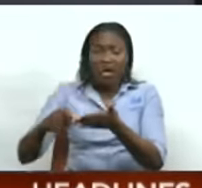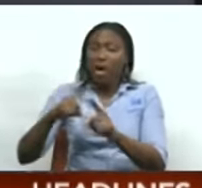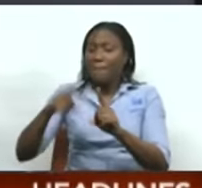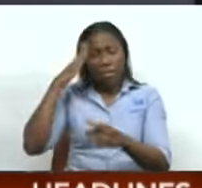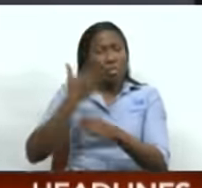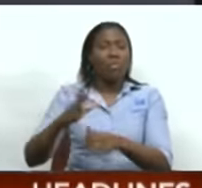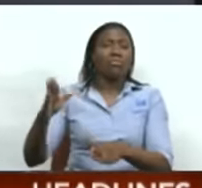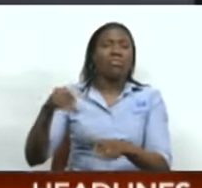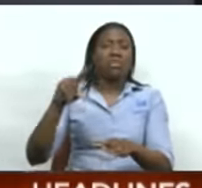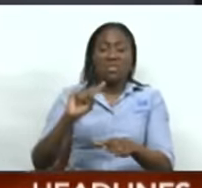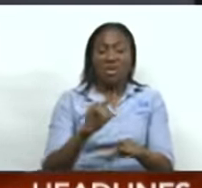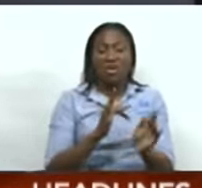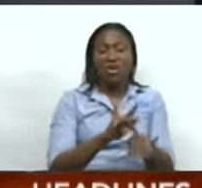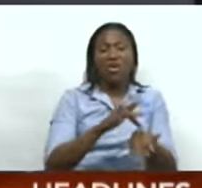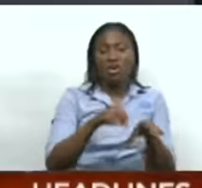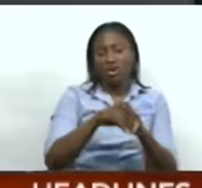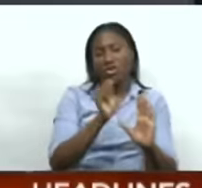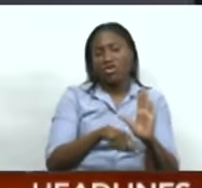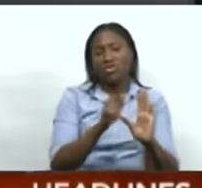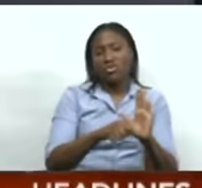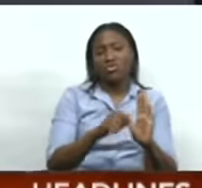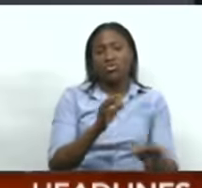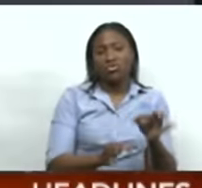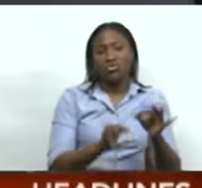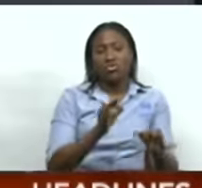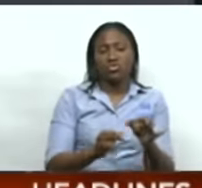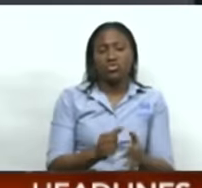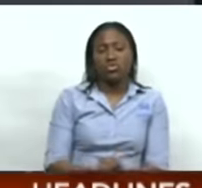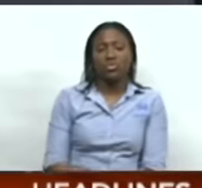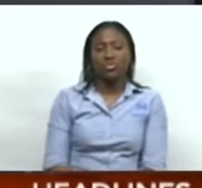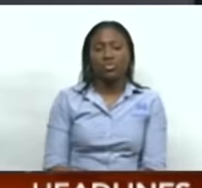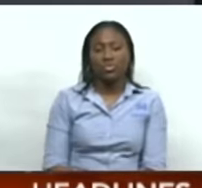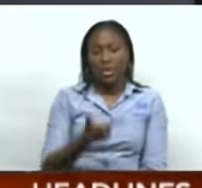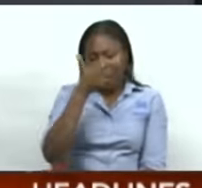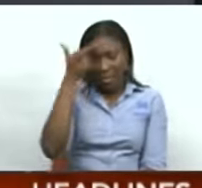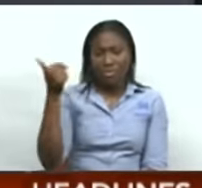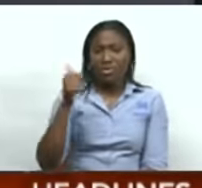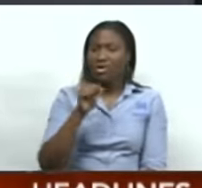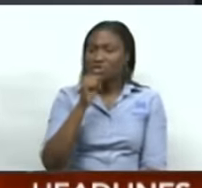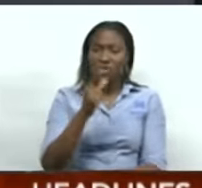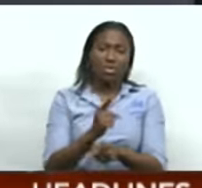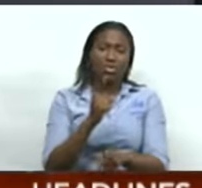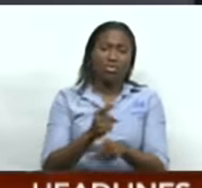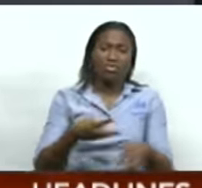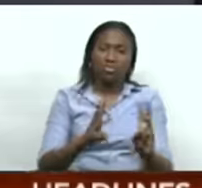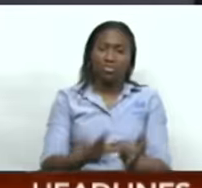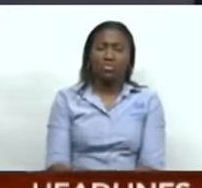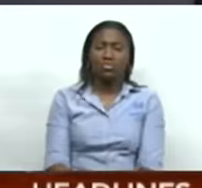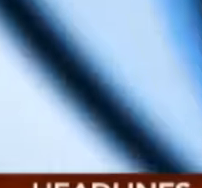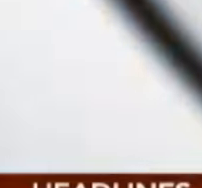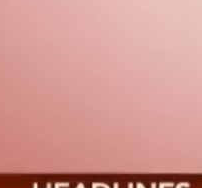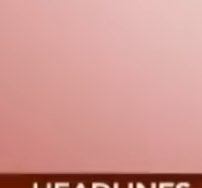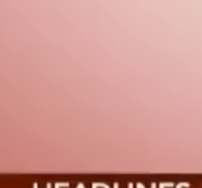at a preliminary stage by High Court Judge Frank Sipisad as it was not served on the PNM candidate.